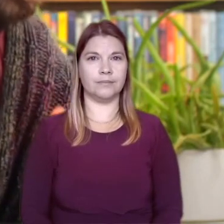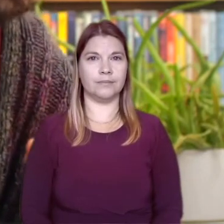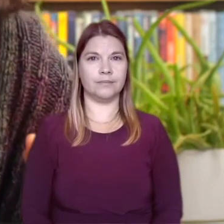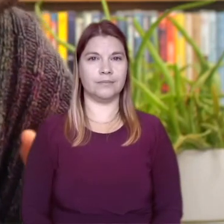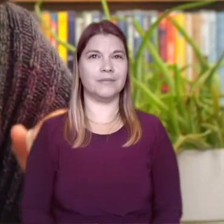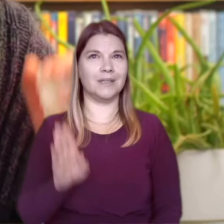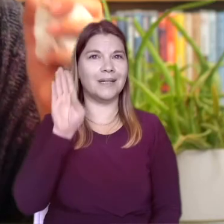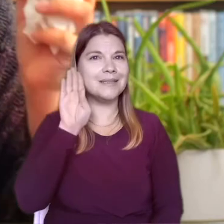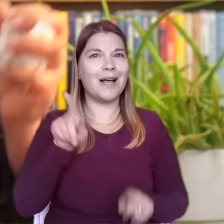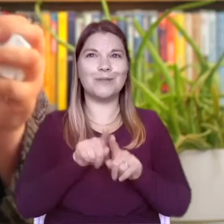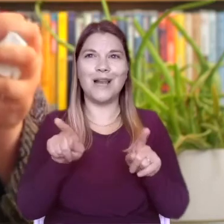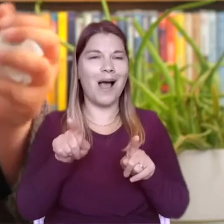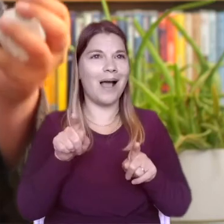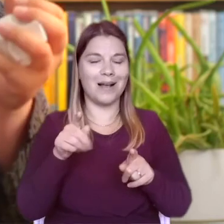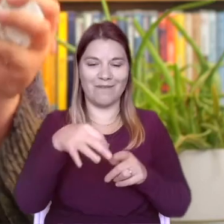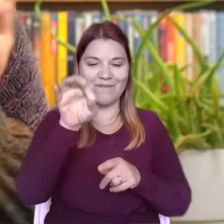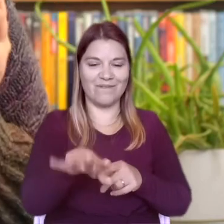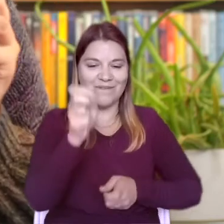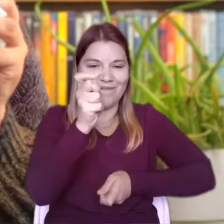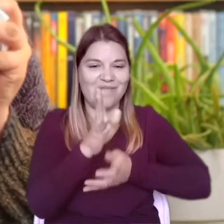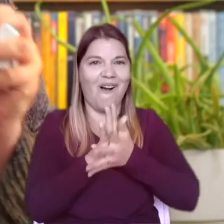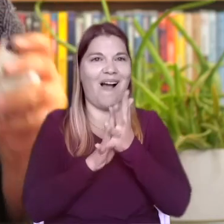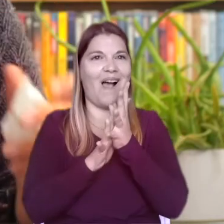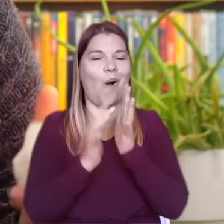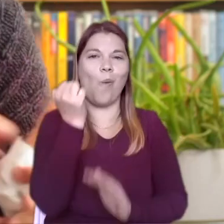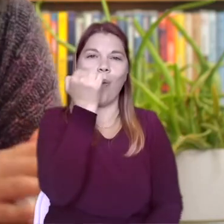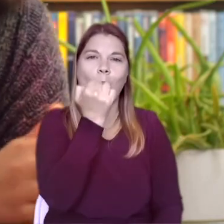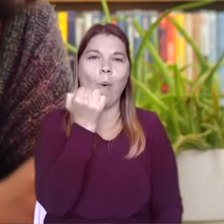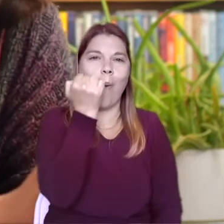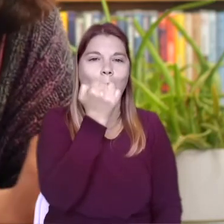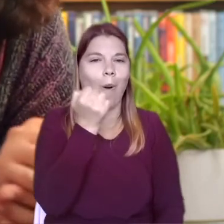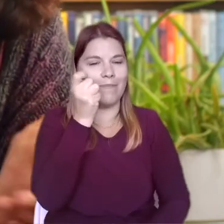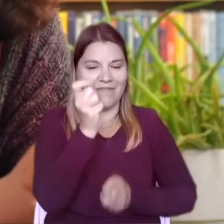sounds a little bit like a bonfire doesn't it a nice warm crackling bonfire